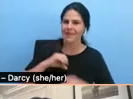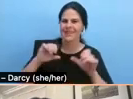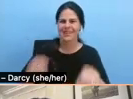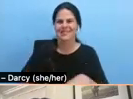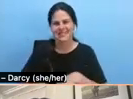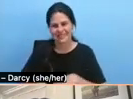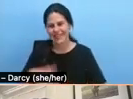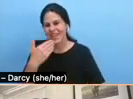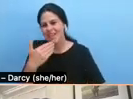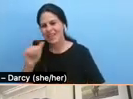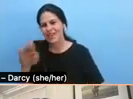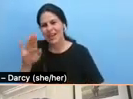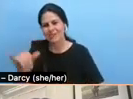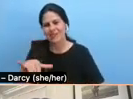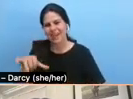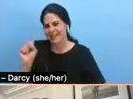Yes, I do.